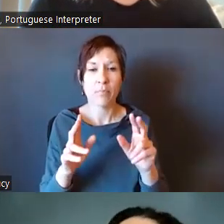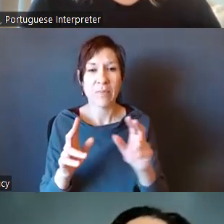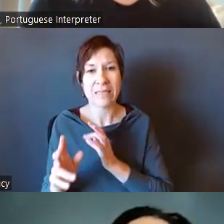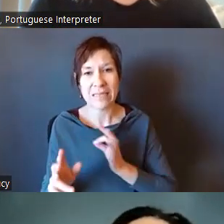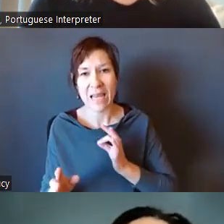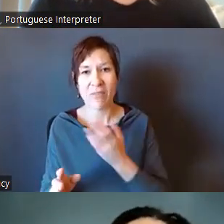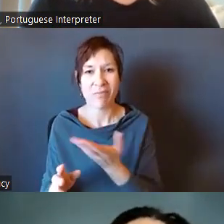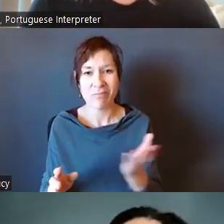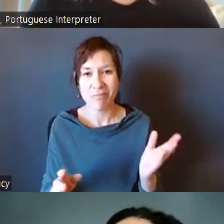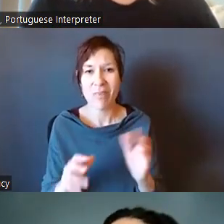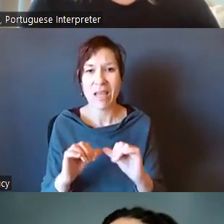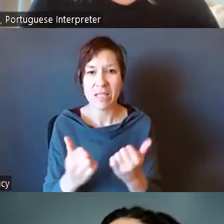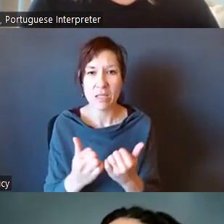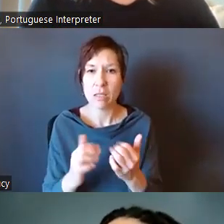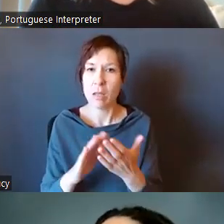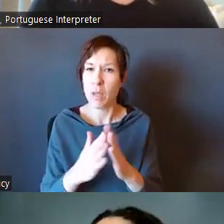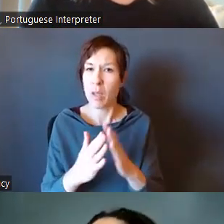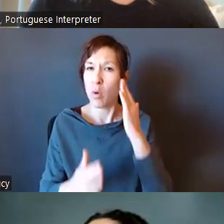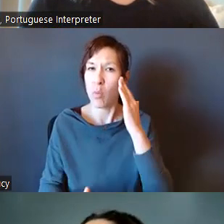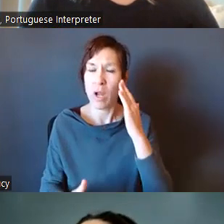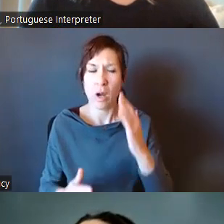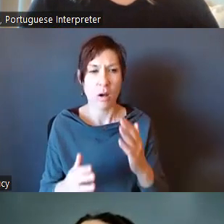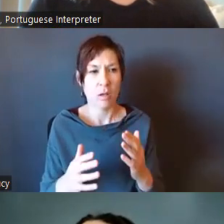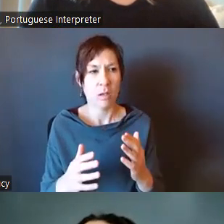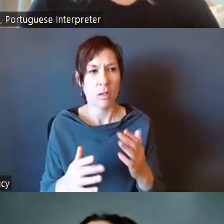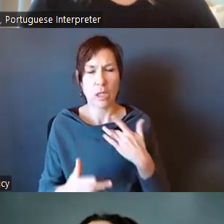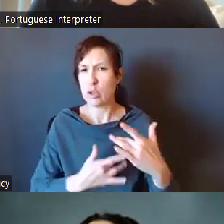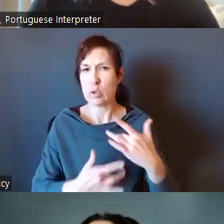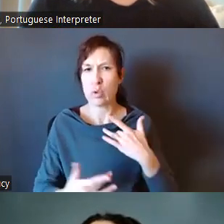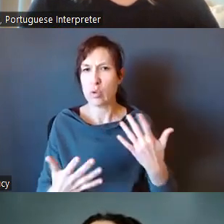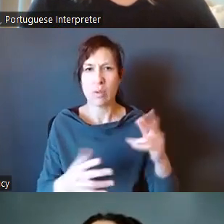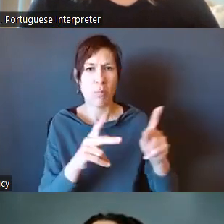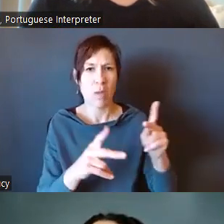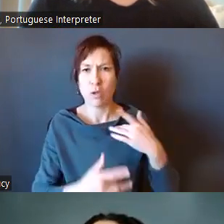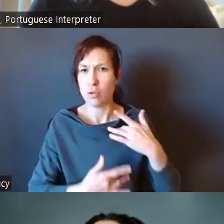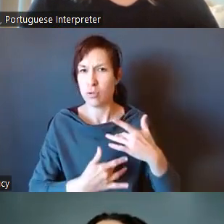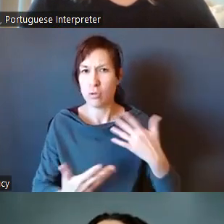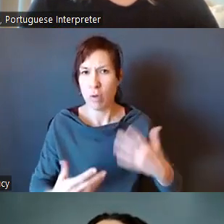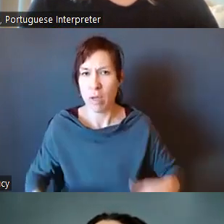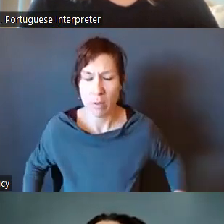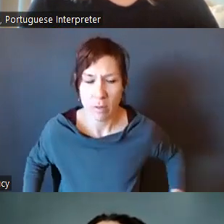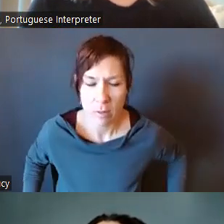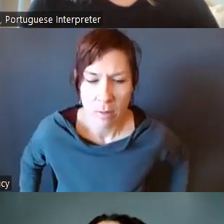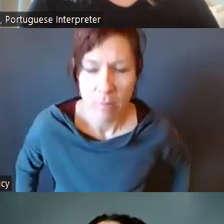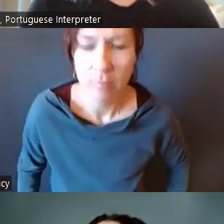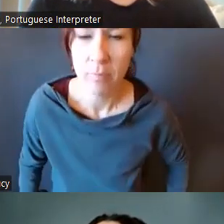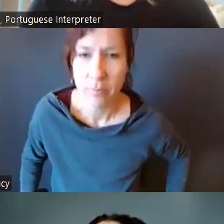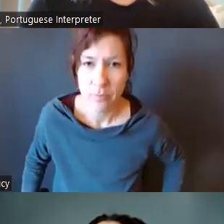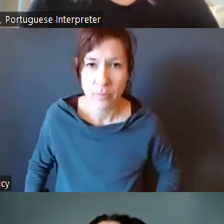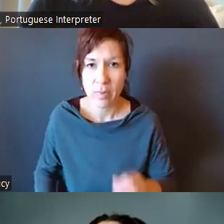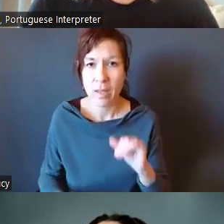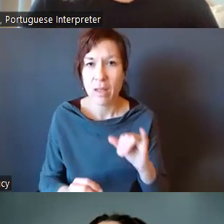most pressing concerns were from the public. And then they incorporated them into